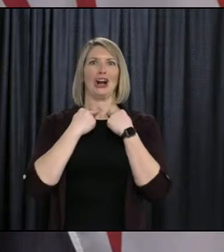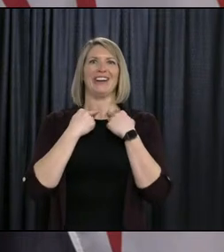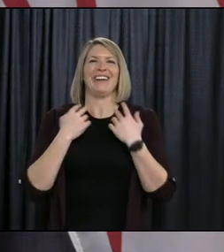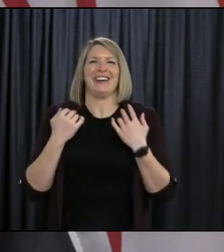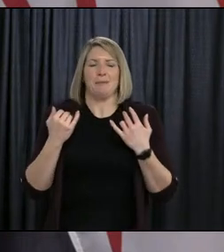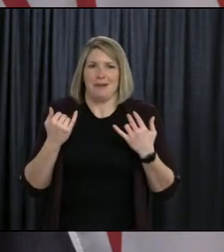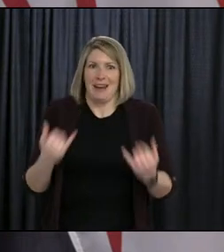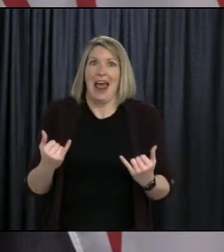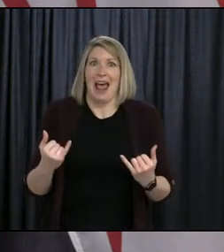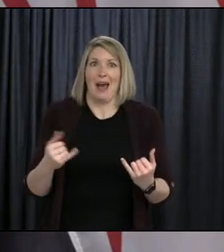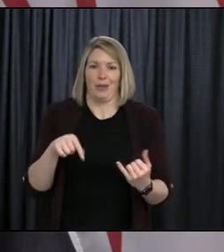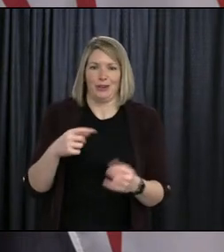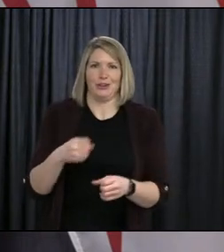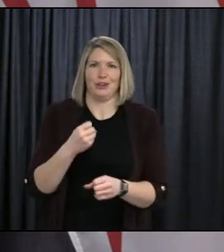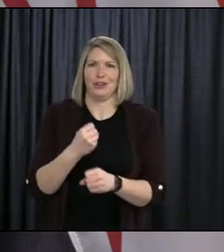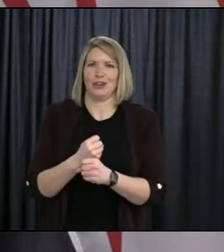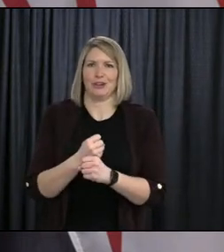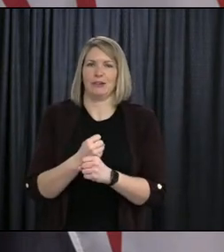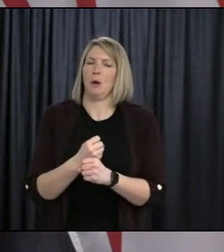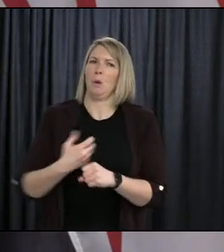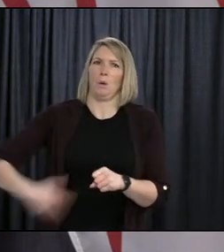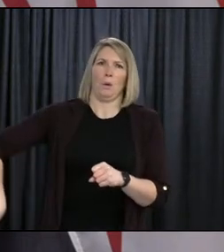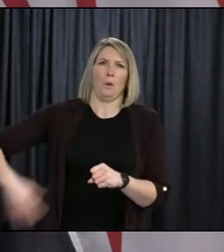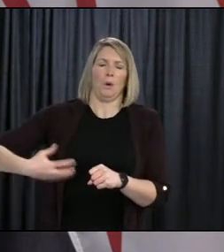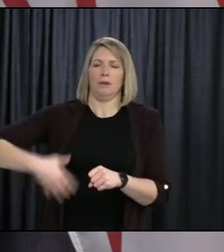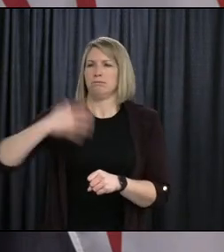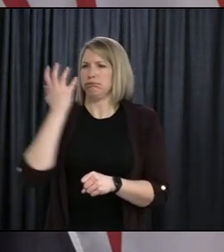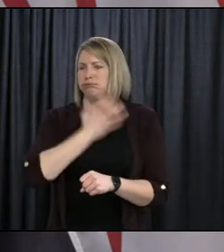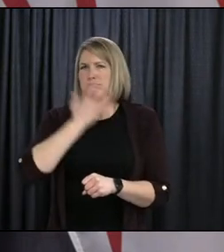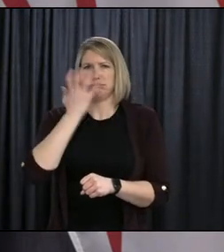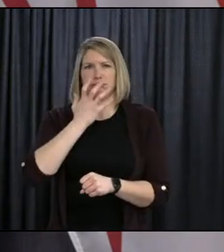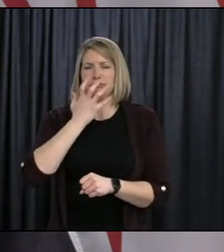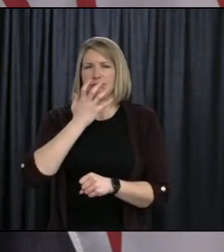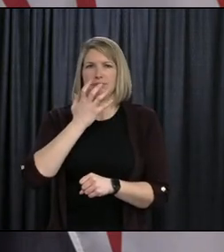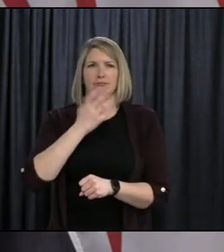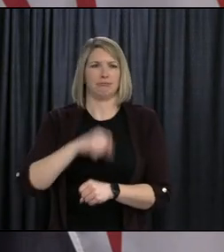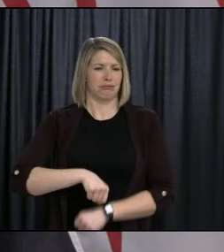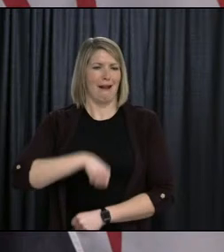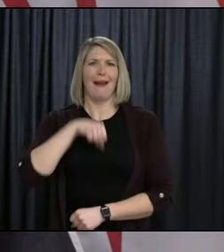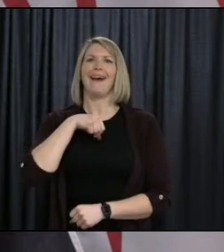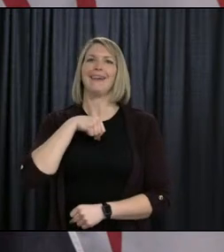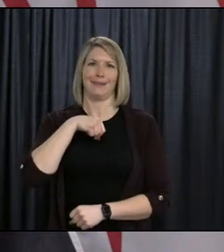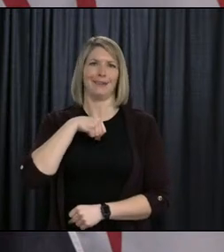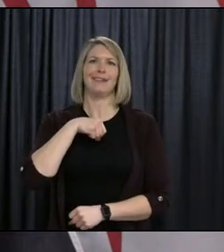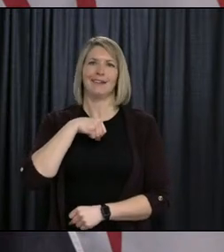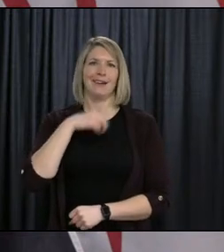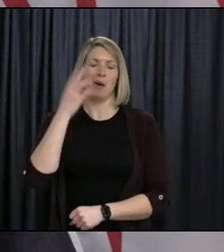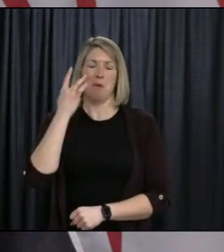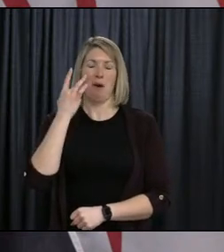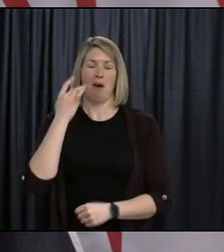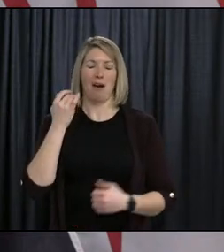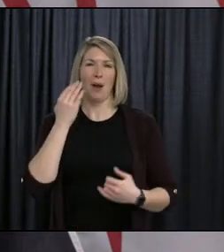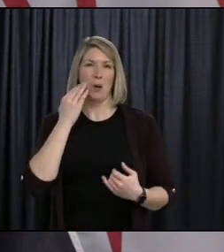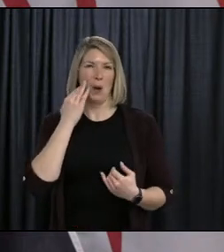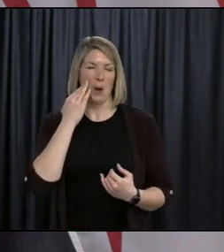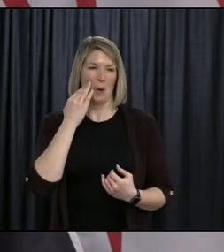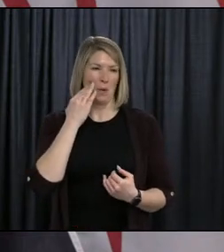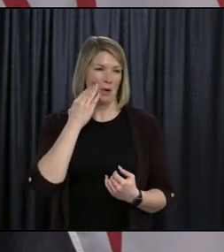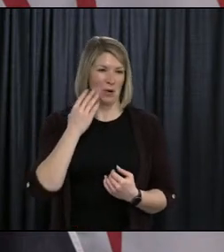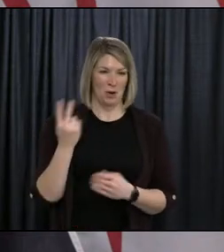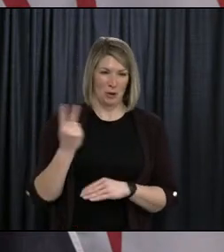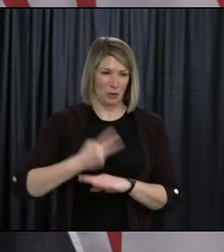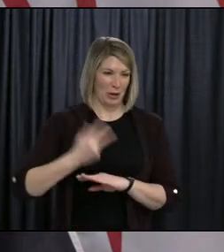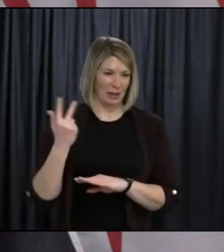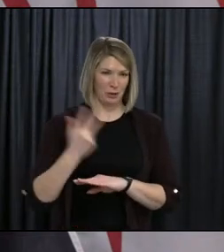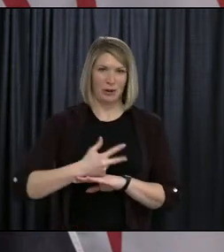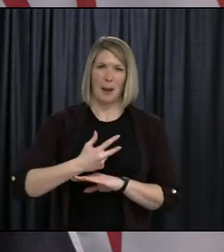pleased with how teachers have stepped up. And I know, having seen a lot of correspondence in the last number of days, people are jumping into this,